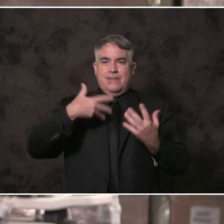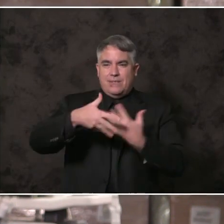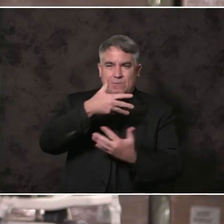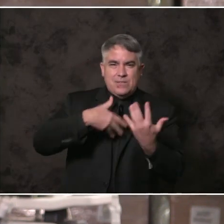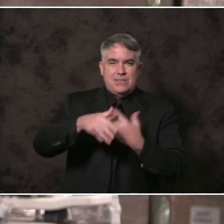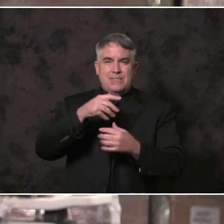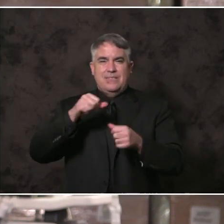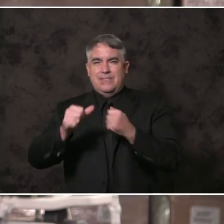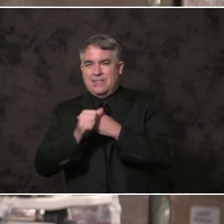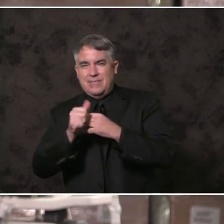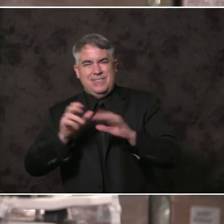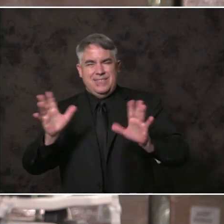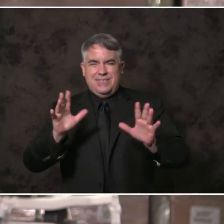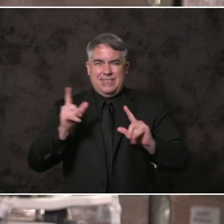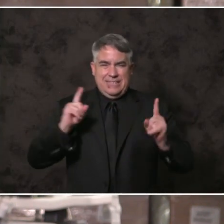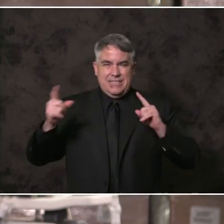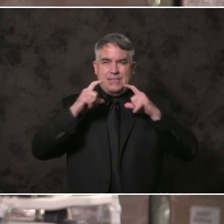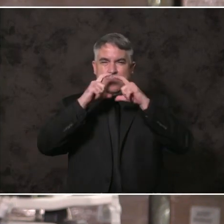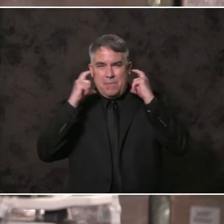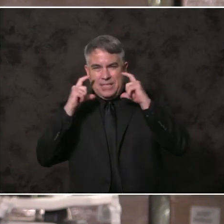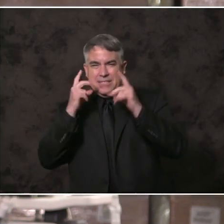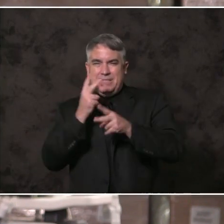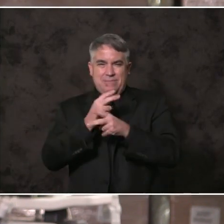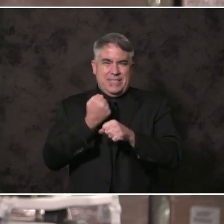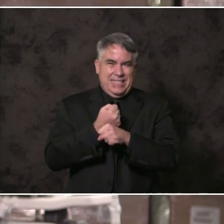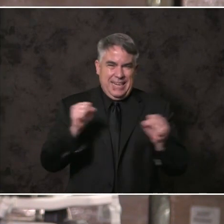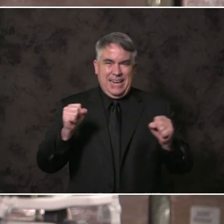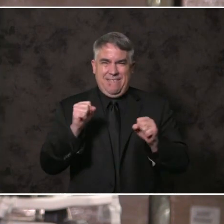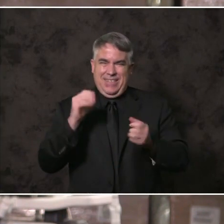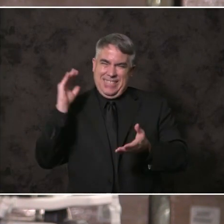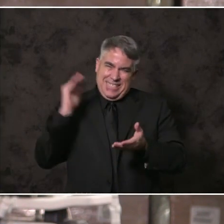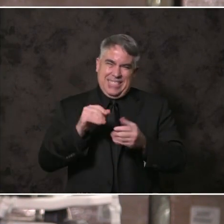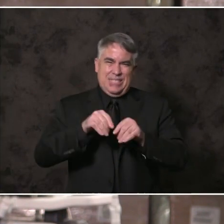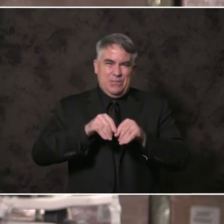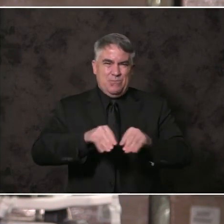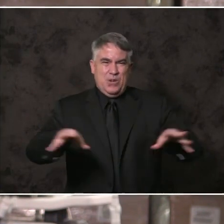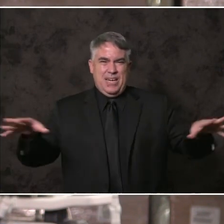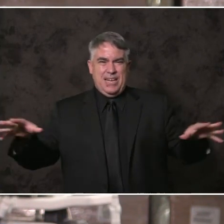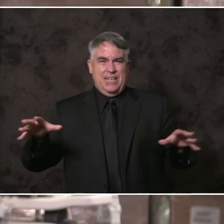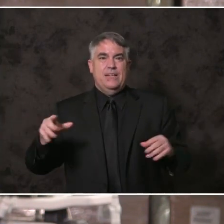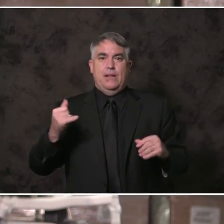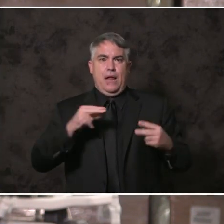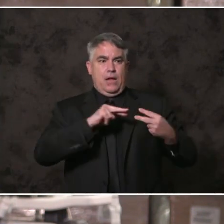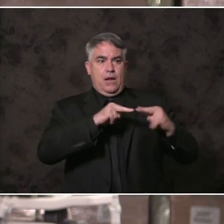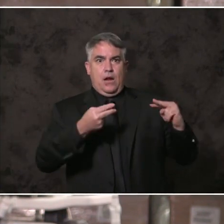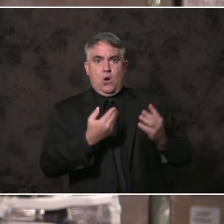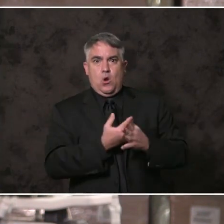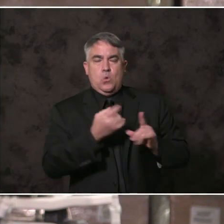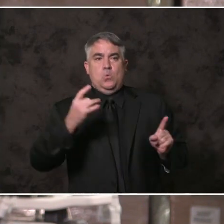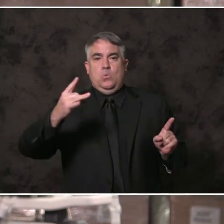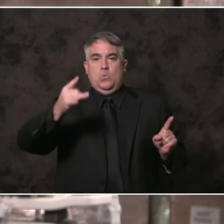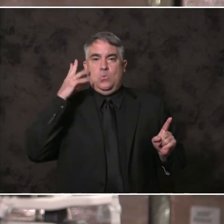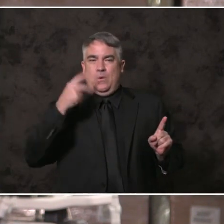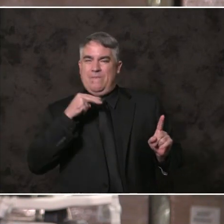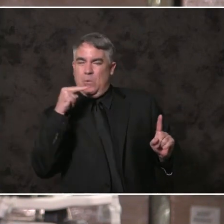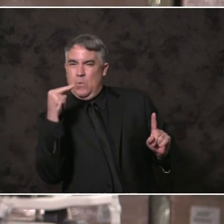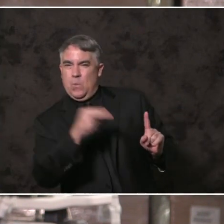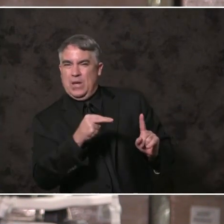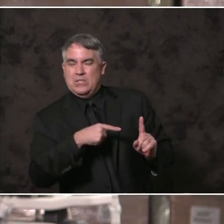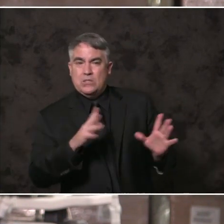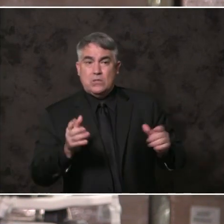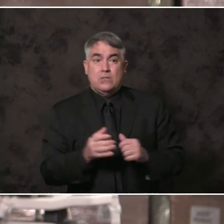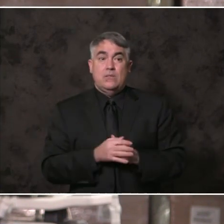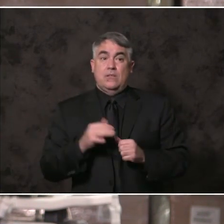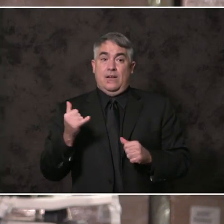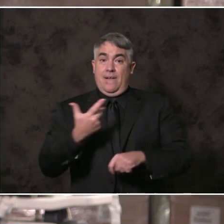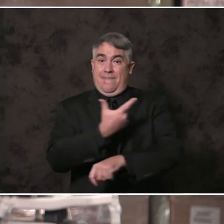continued COVID spread and more contagious new strains. But now we have the hope of a vaccine present. And